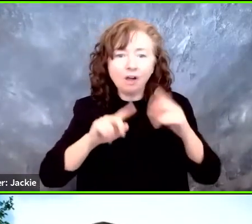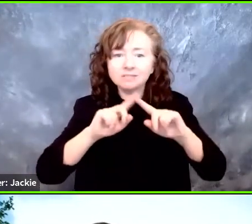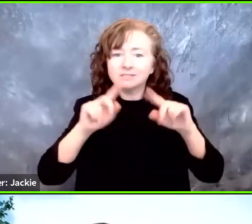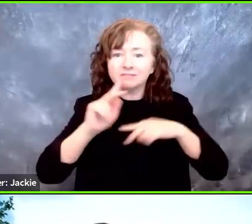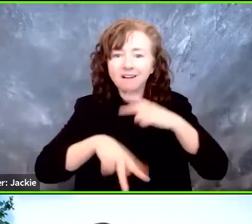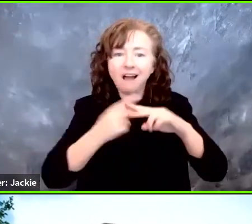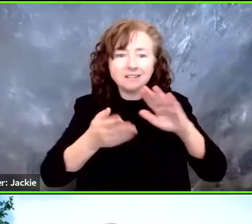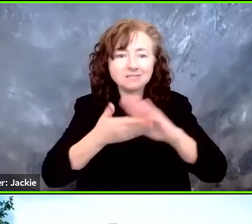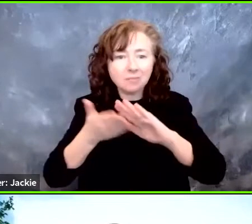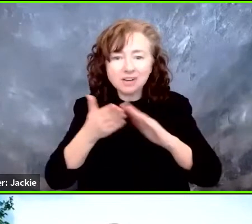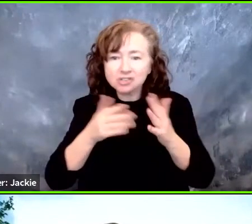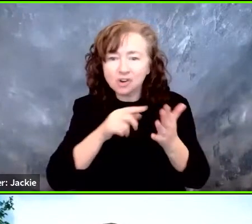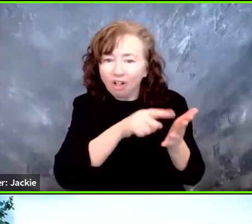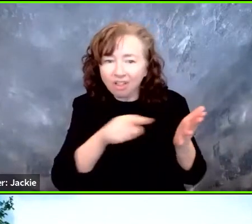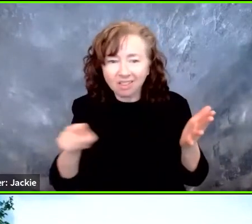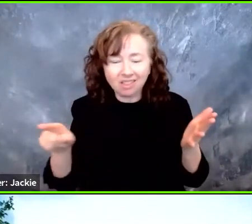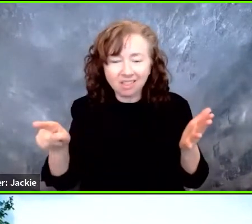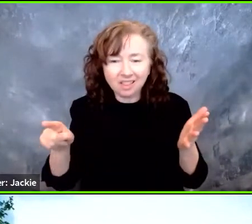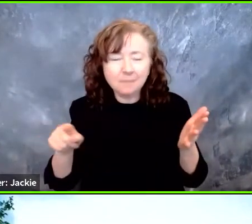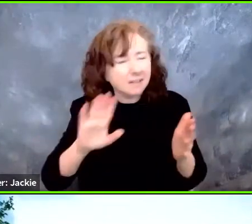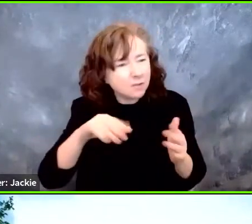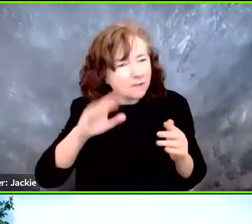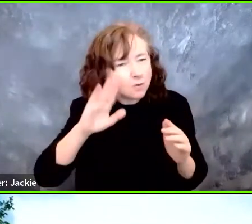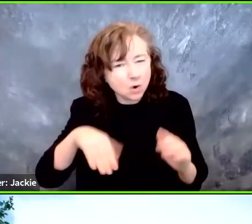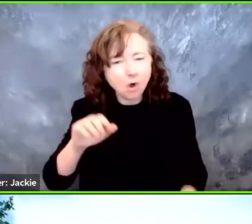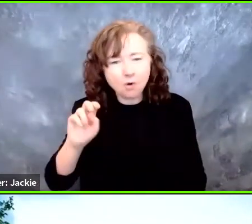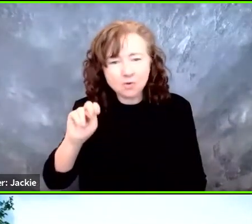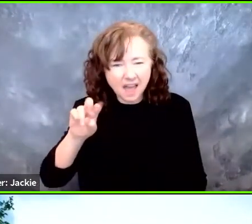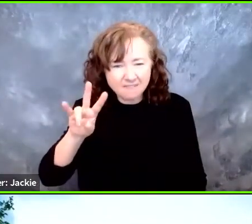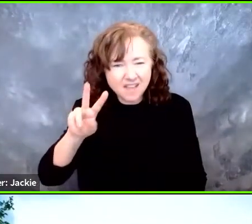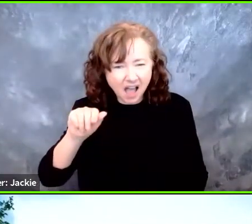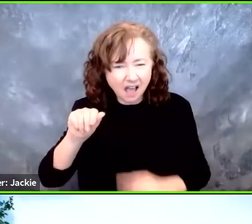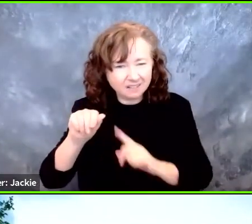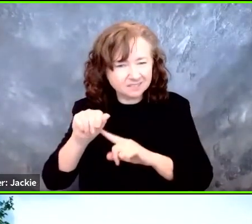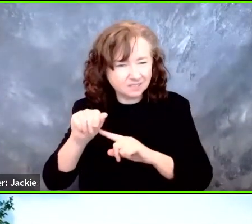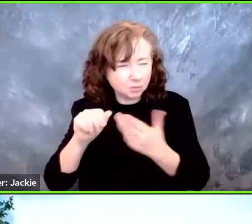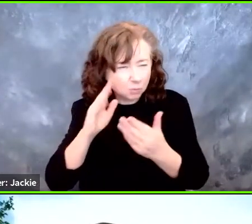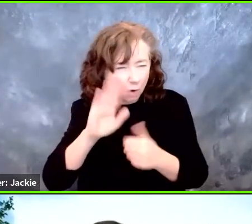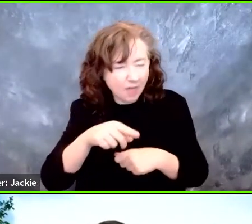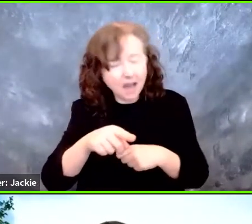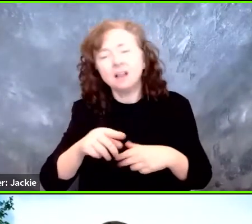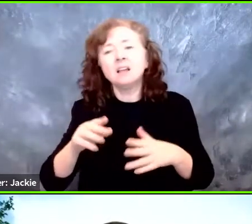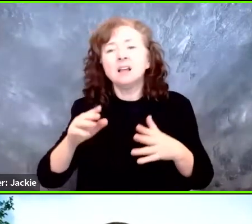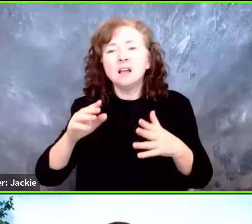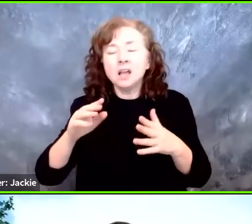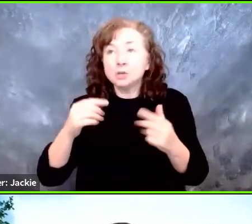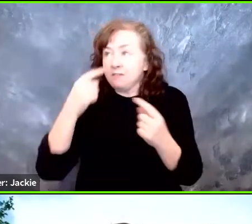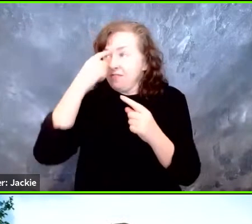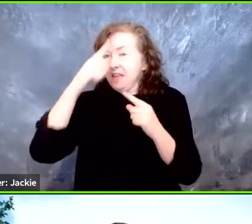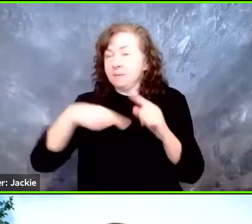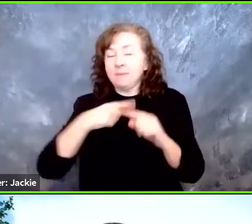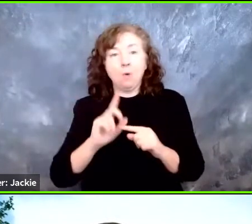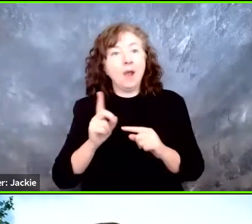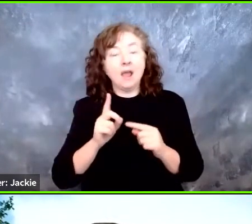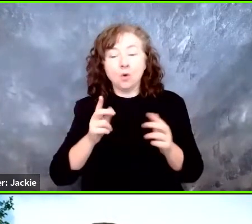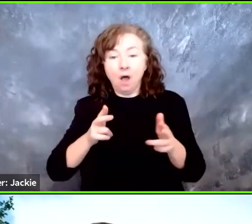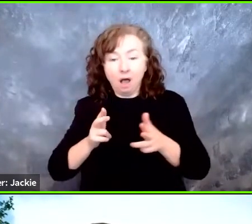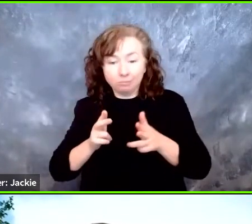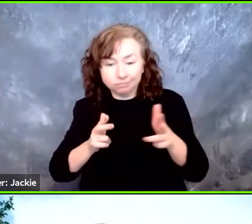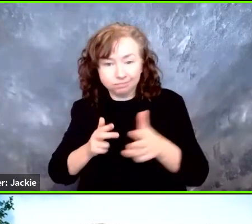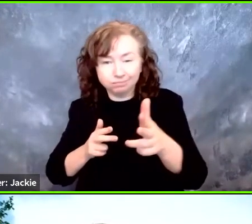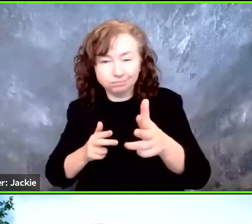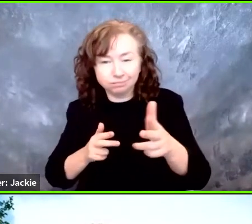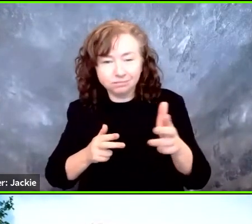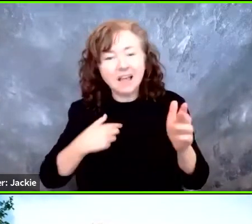if you're affiliated with Navia as an operator, mean, that's just something to take into consideration of where you are. I believe that is a one to six